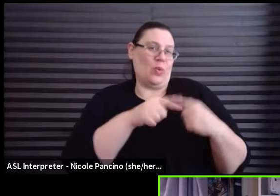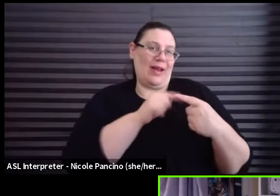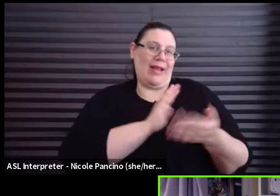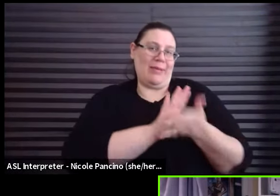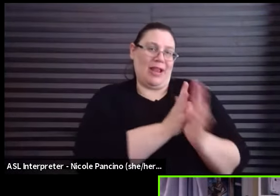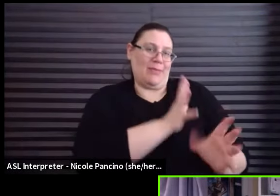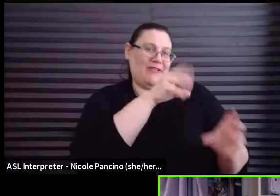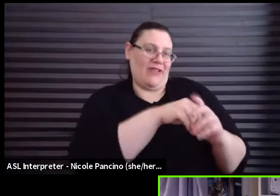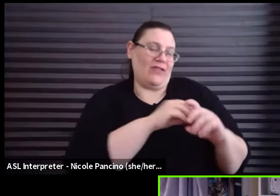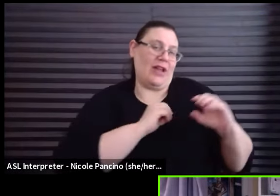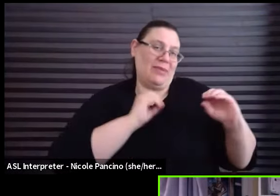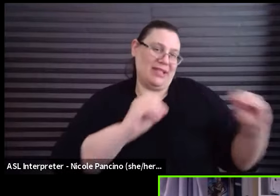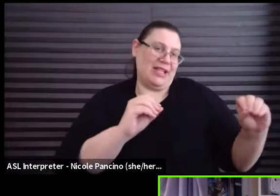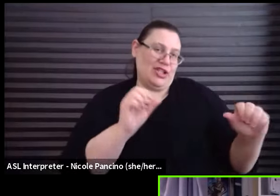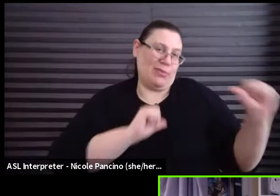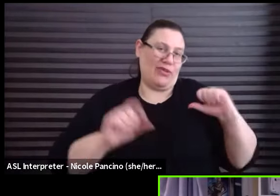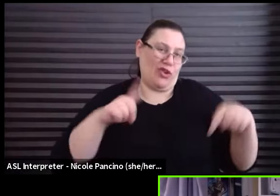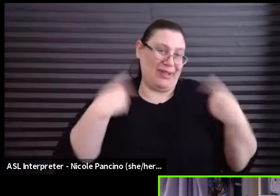since 2005.